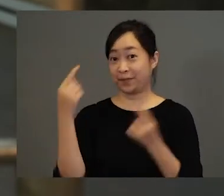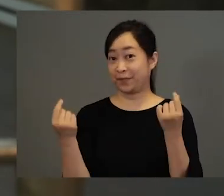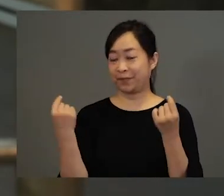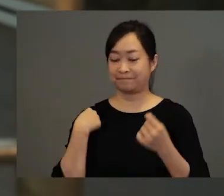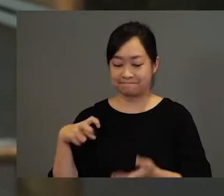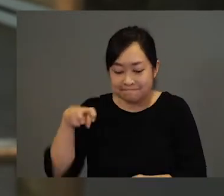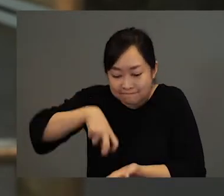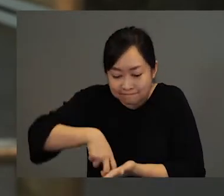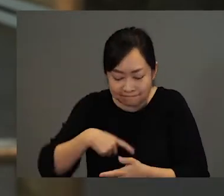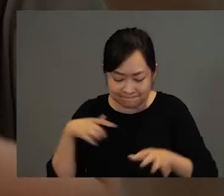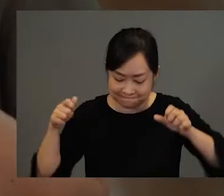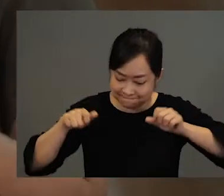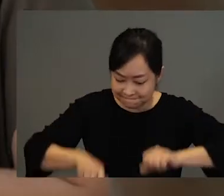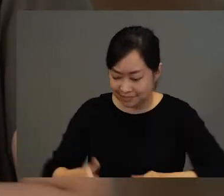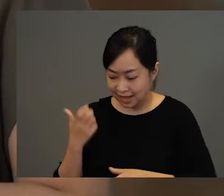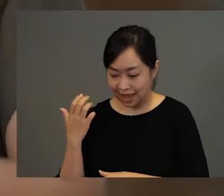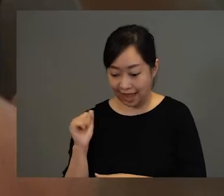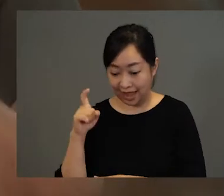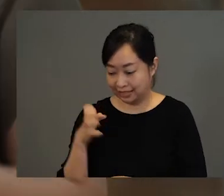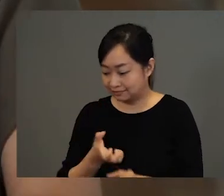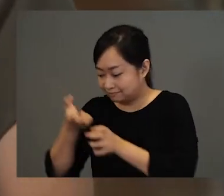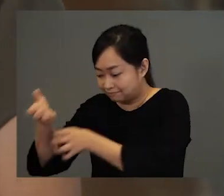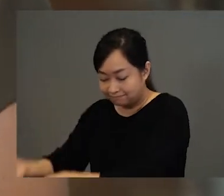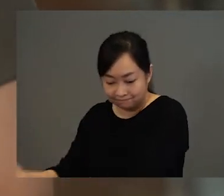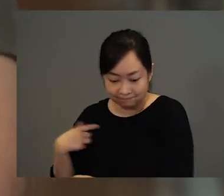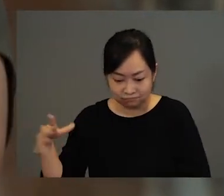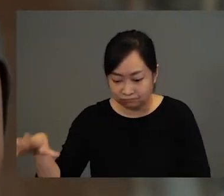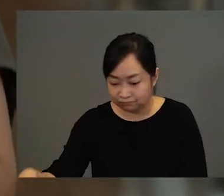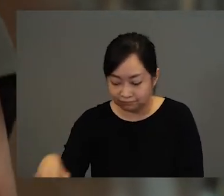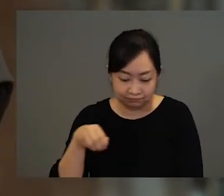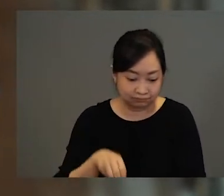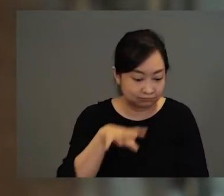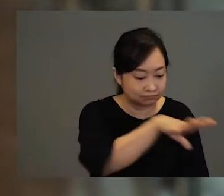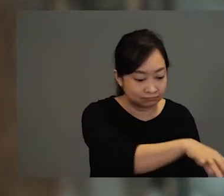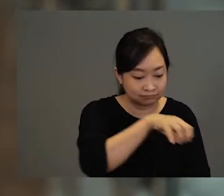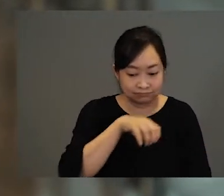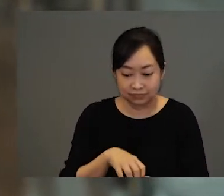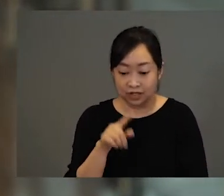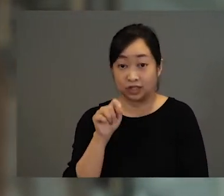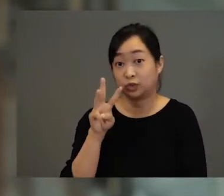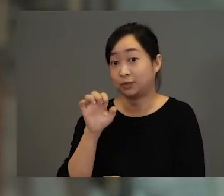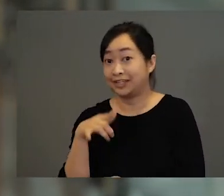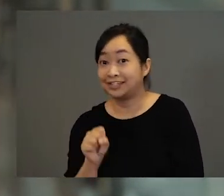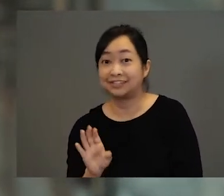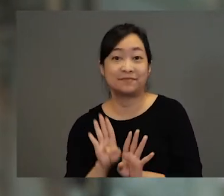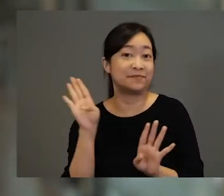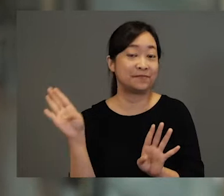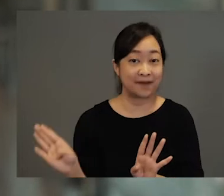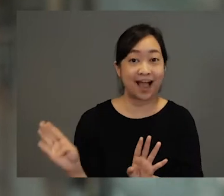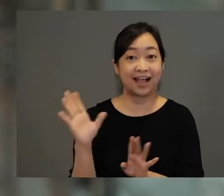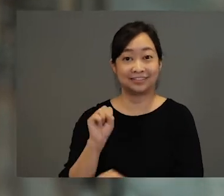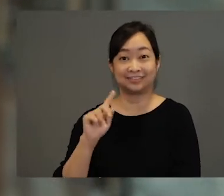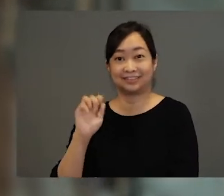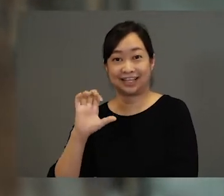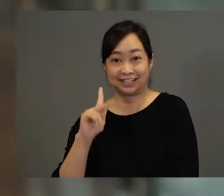on the forest ground. And so the boy, he knelt down. He placed his axe on the ground. And he began